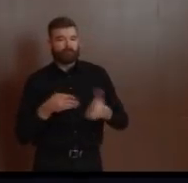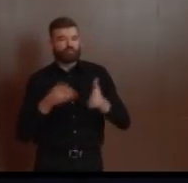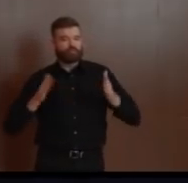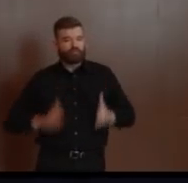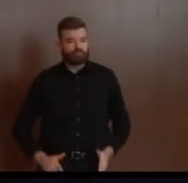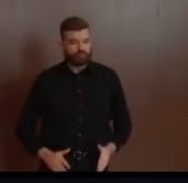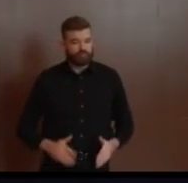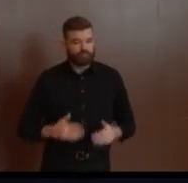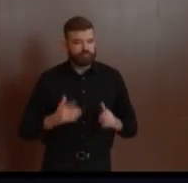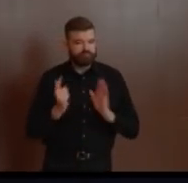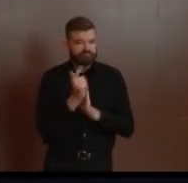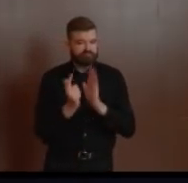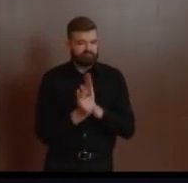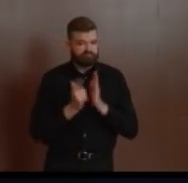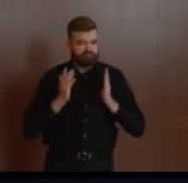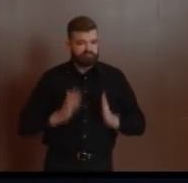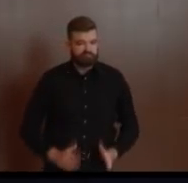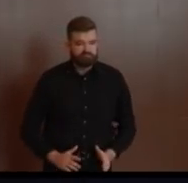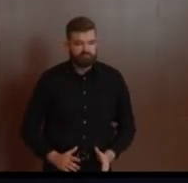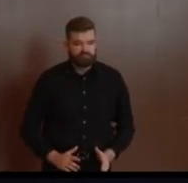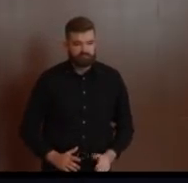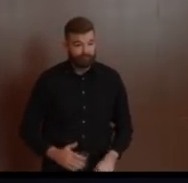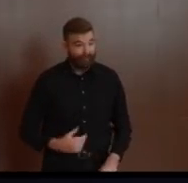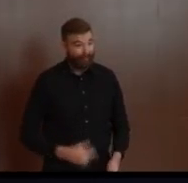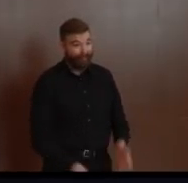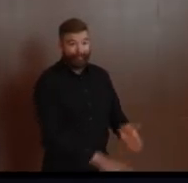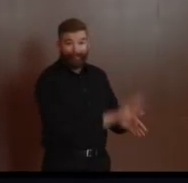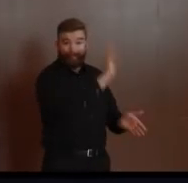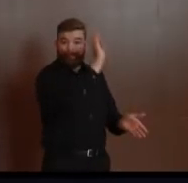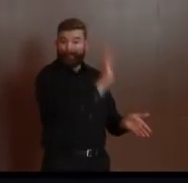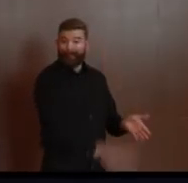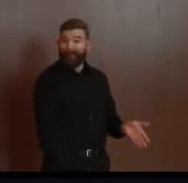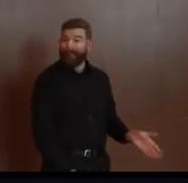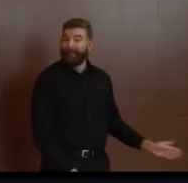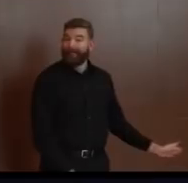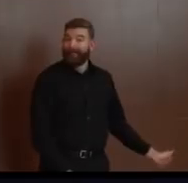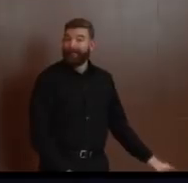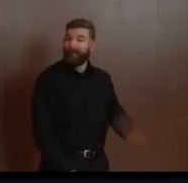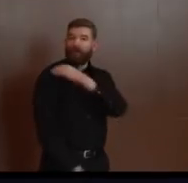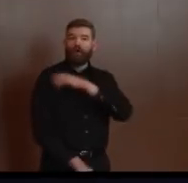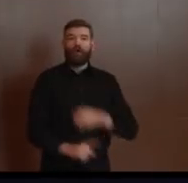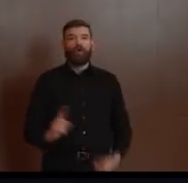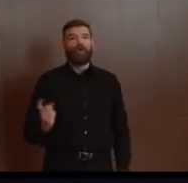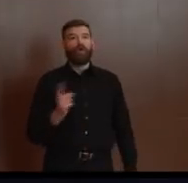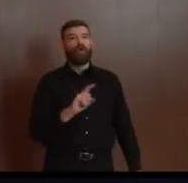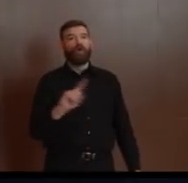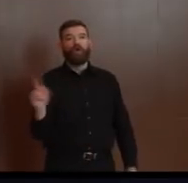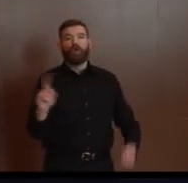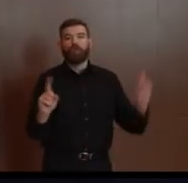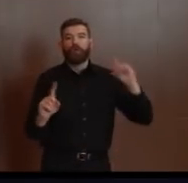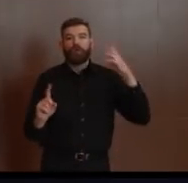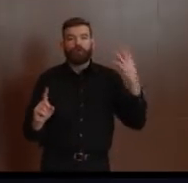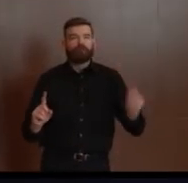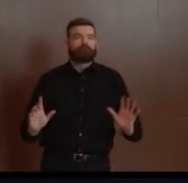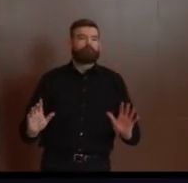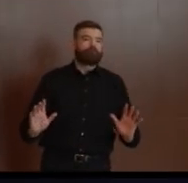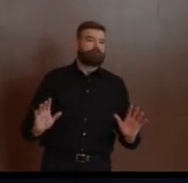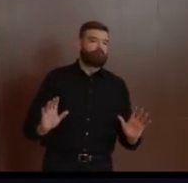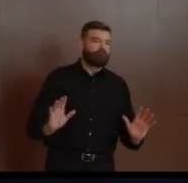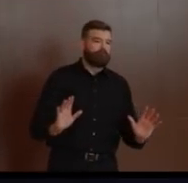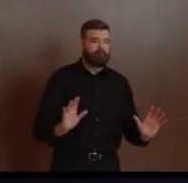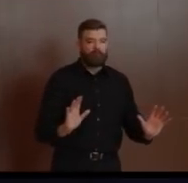today's consent order. But this is the most significant public health crisis we face in our state's history,